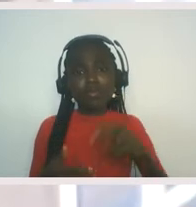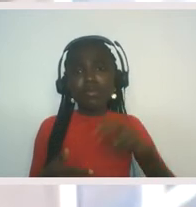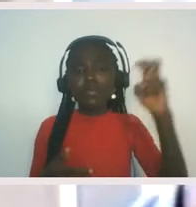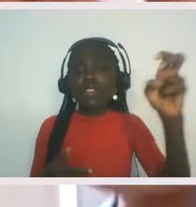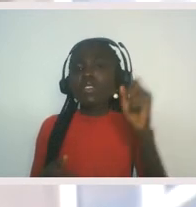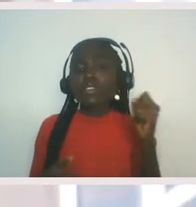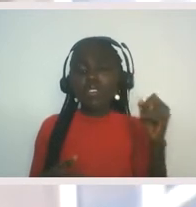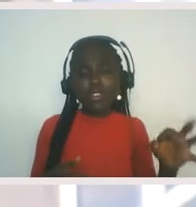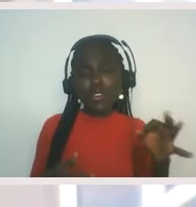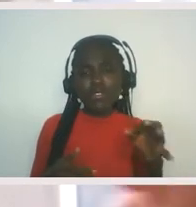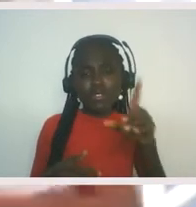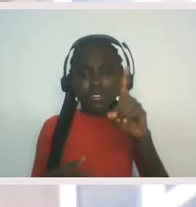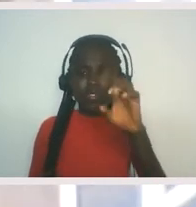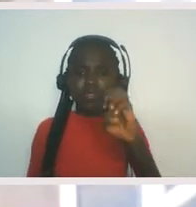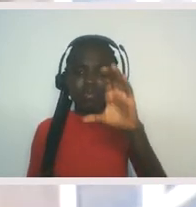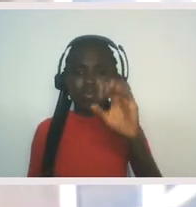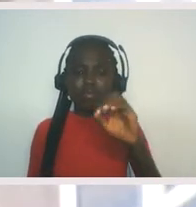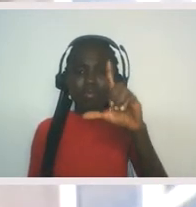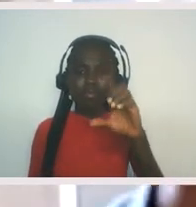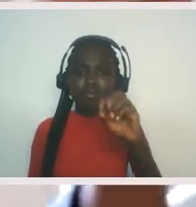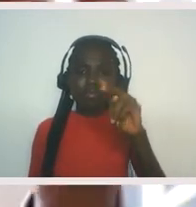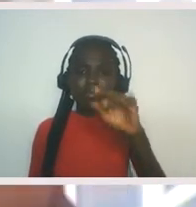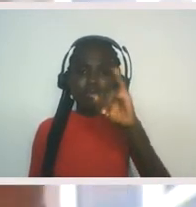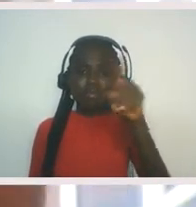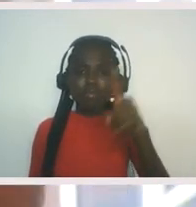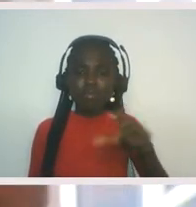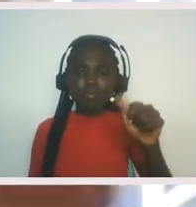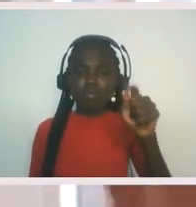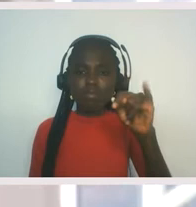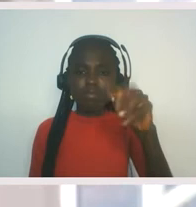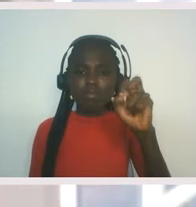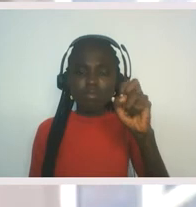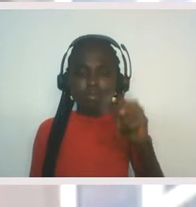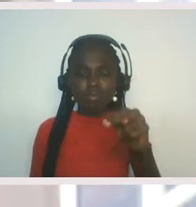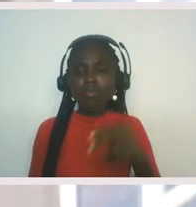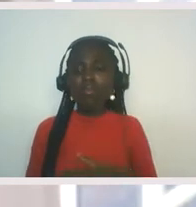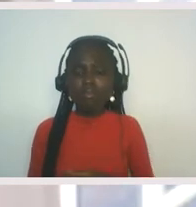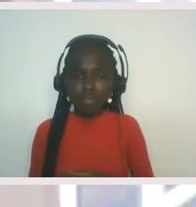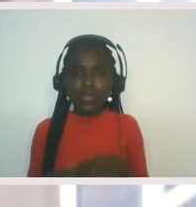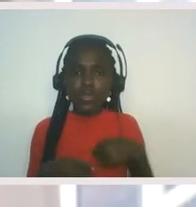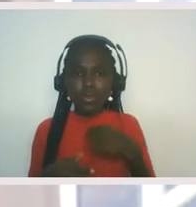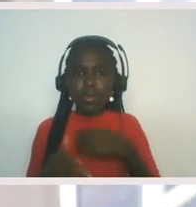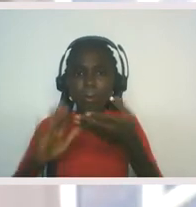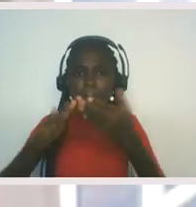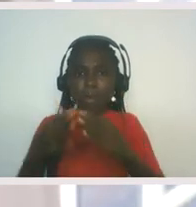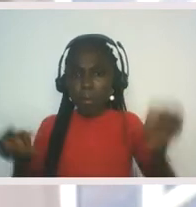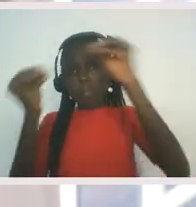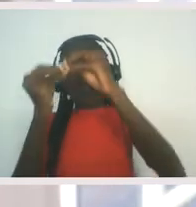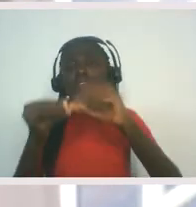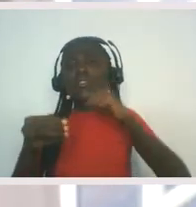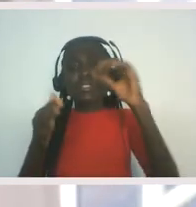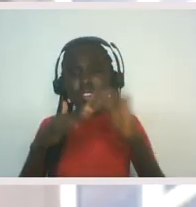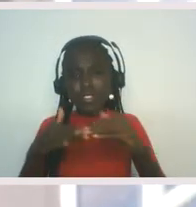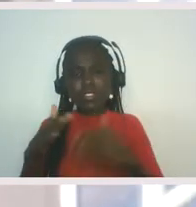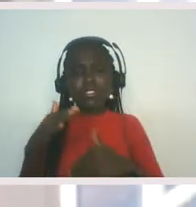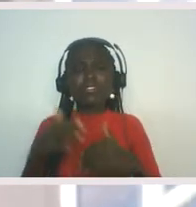mind, similarly on the allyship journey that you actually become more hopeful, not less. And that,